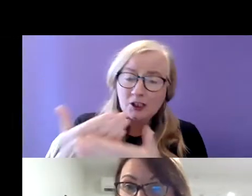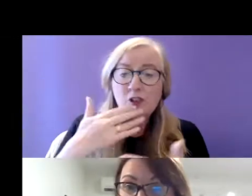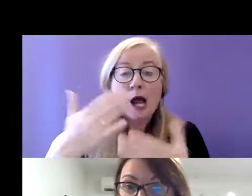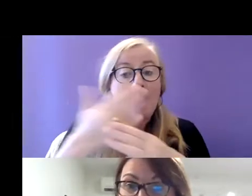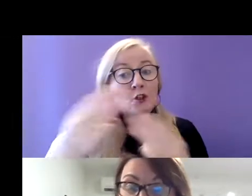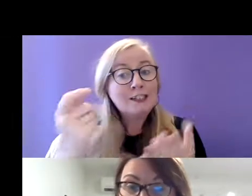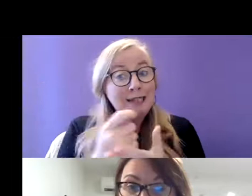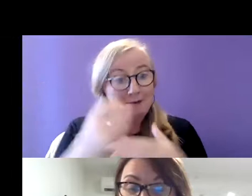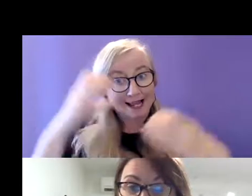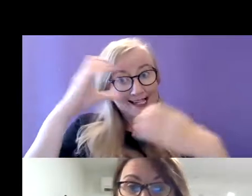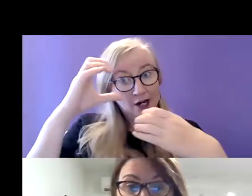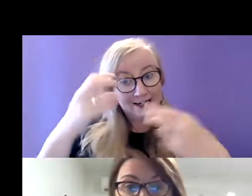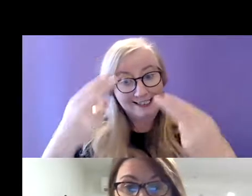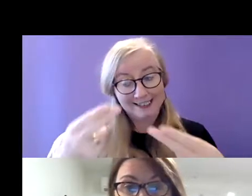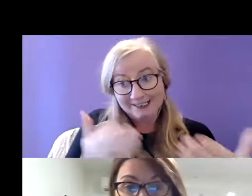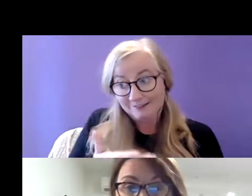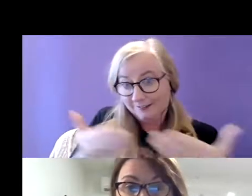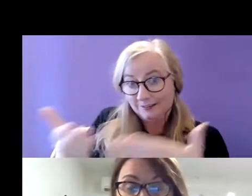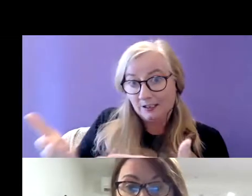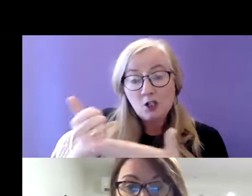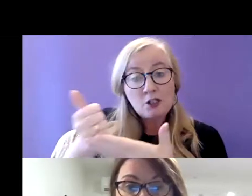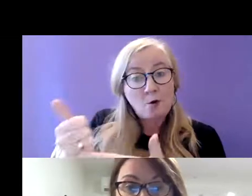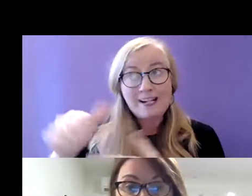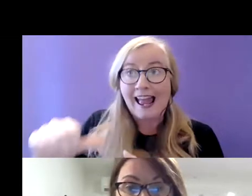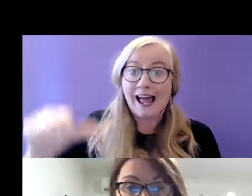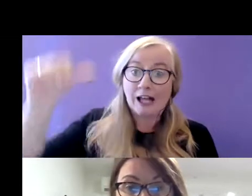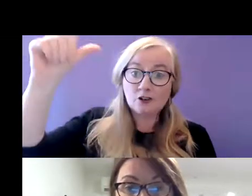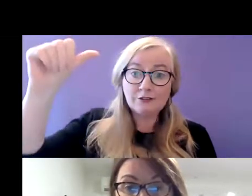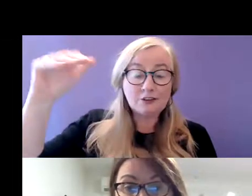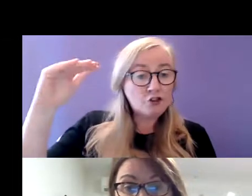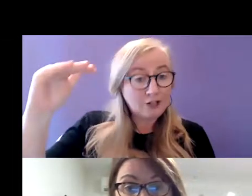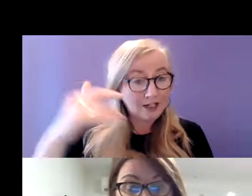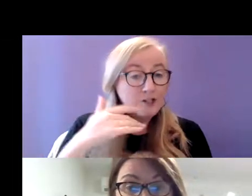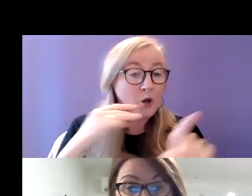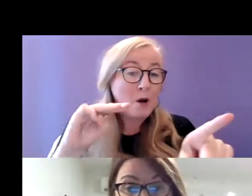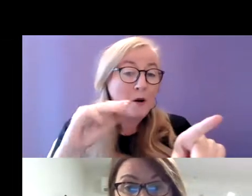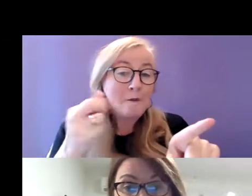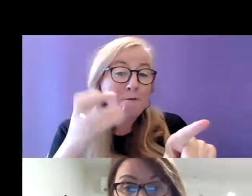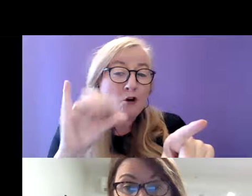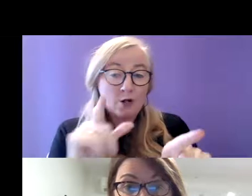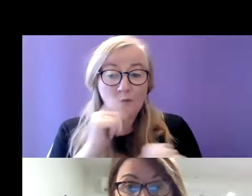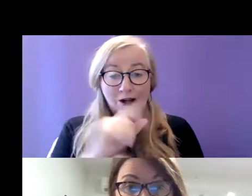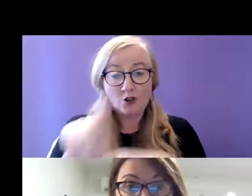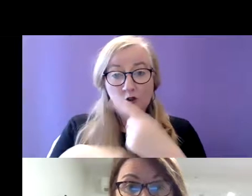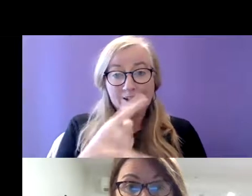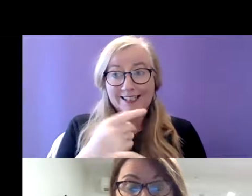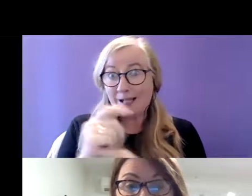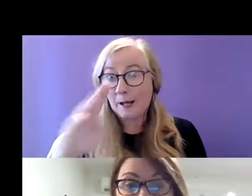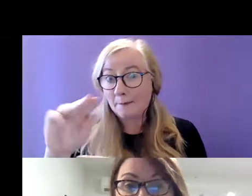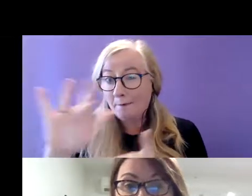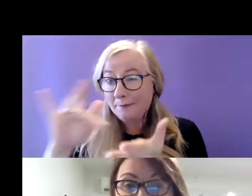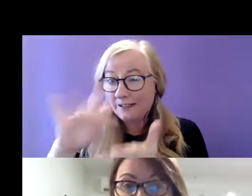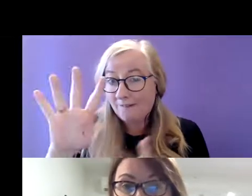may need to give to support their adult child. So Maria speaks about her daughter who's in her mid-40s.